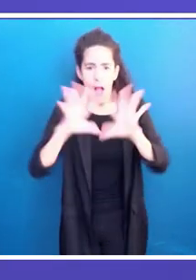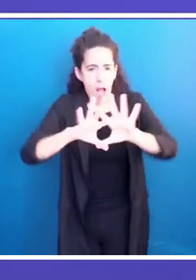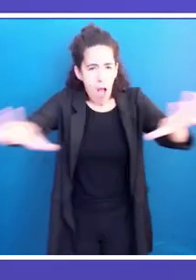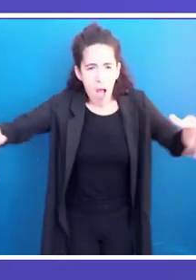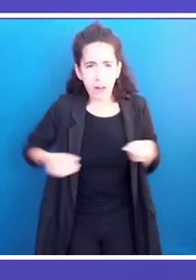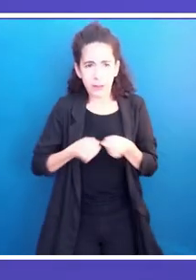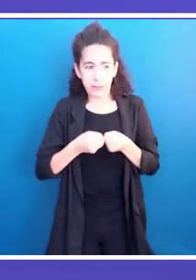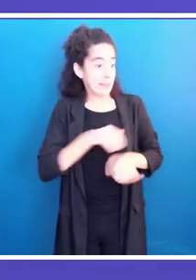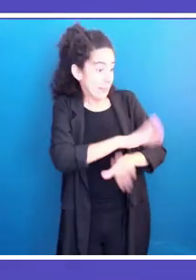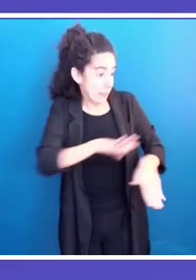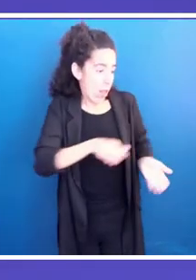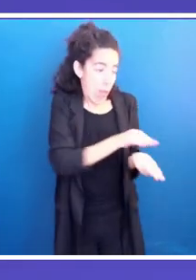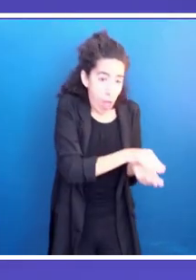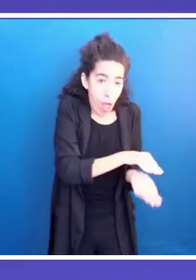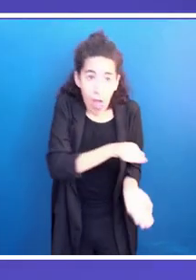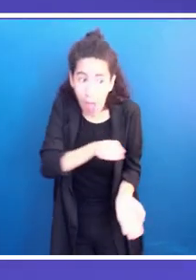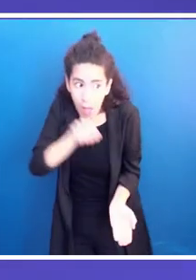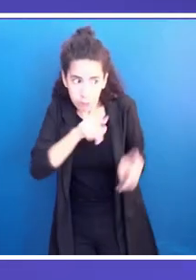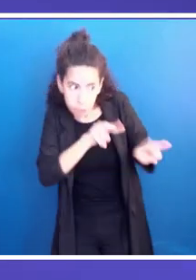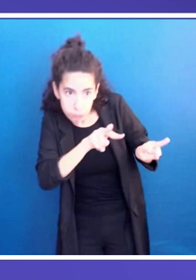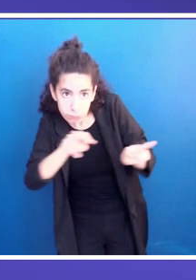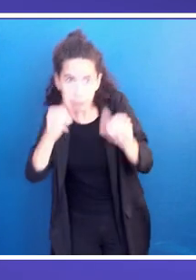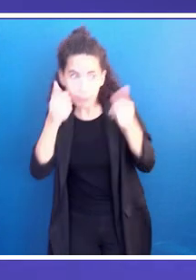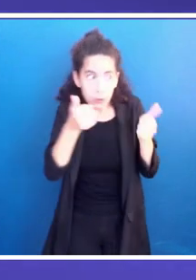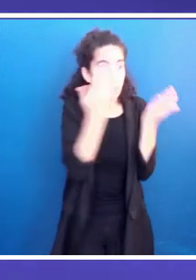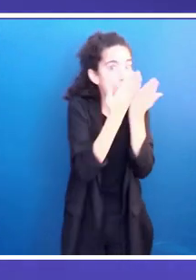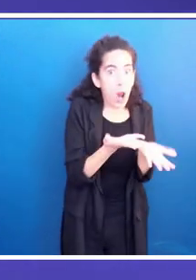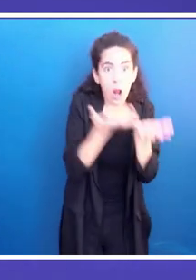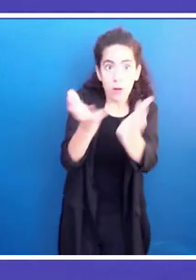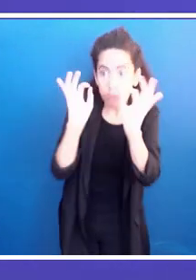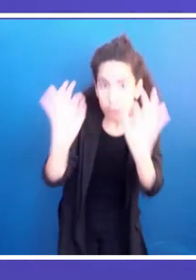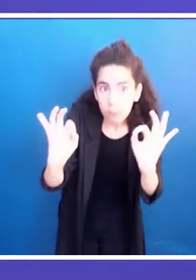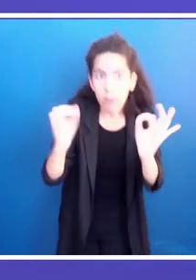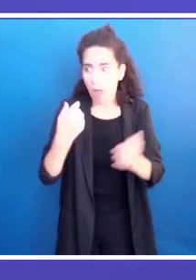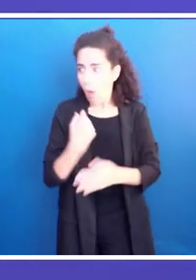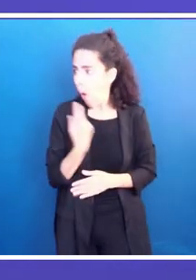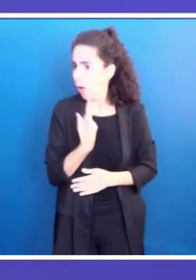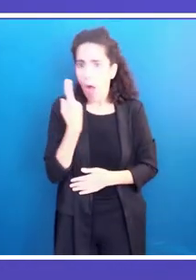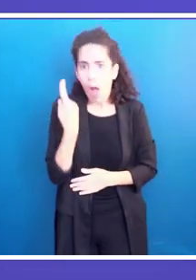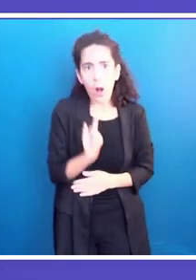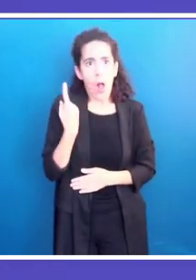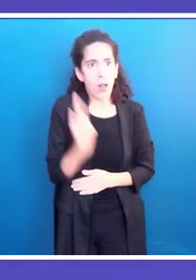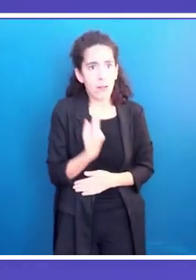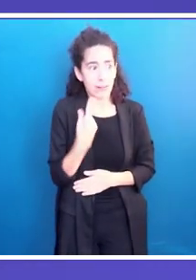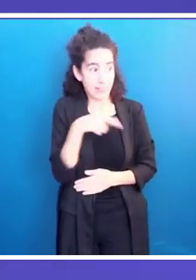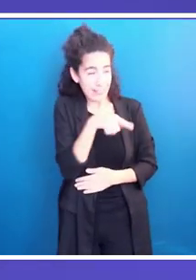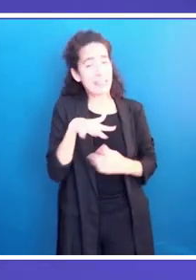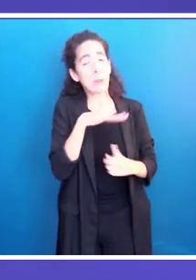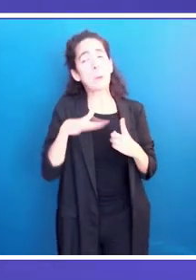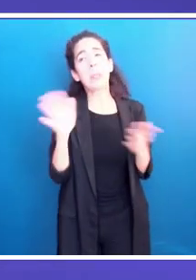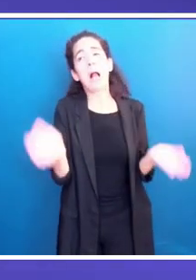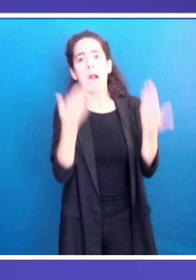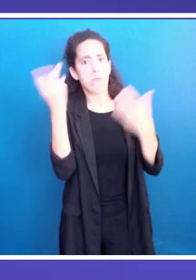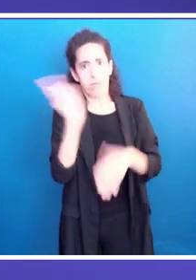situations that are not always easy. And despite all this, they are strong and they